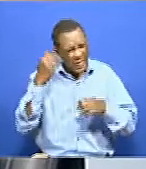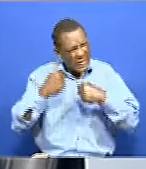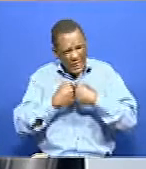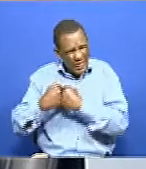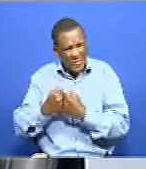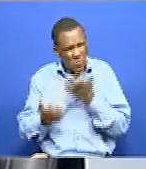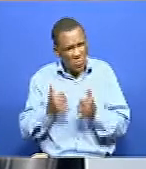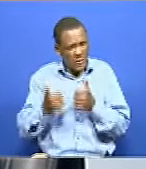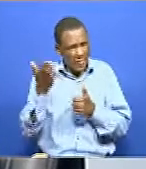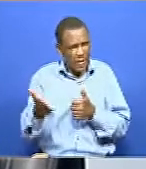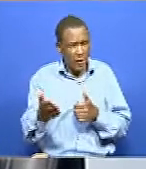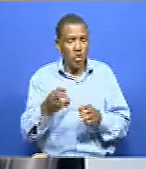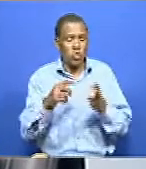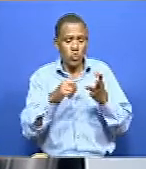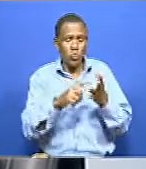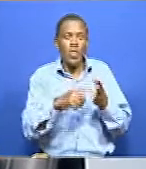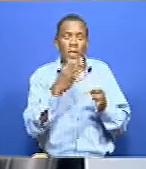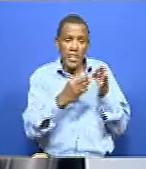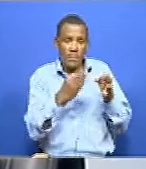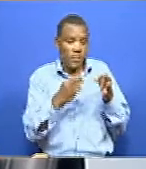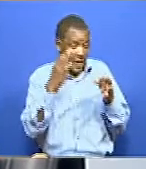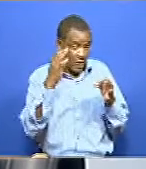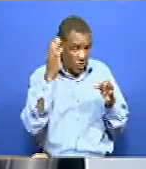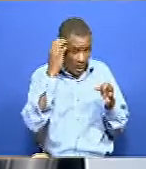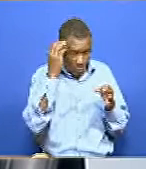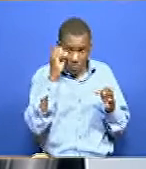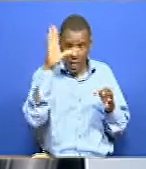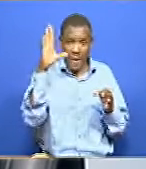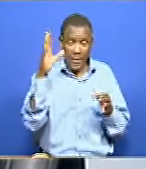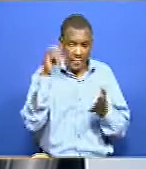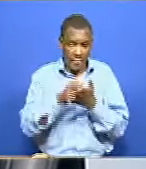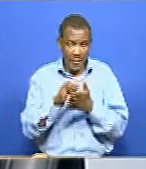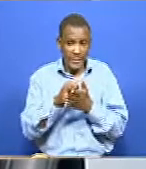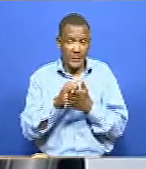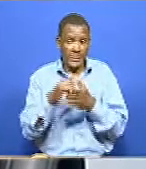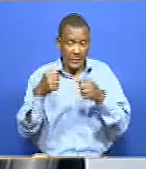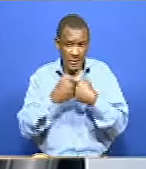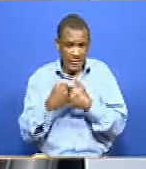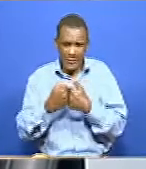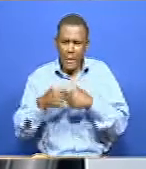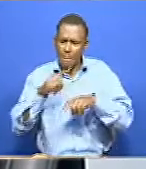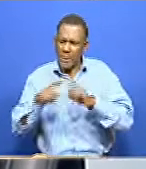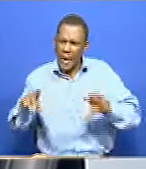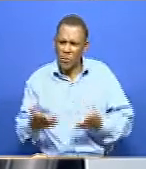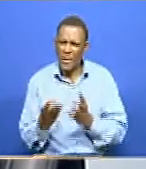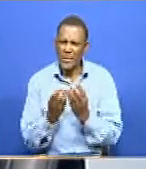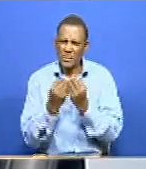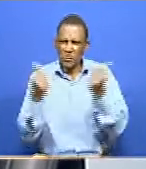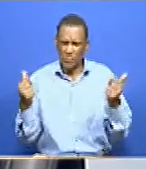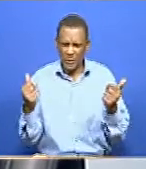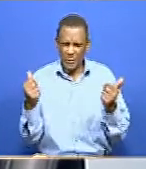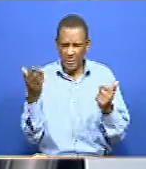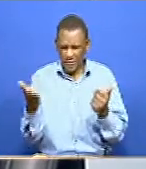two, if they are aware, do they know how to go about how to bridge this gap? Fine, there is this problem.